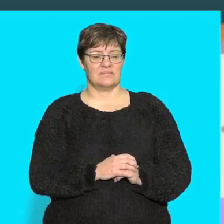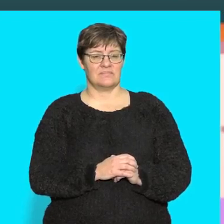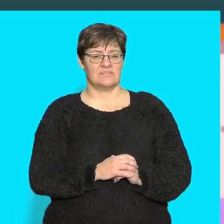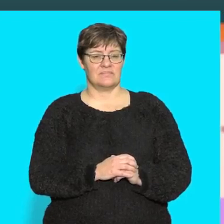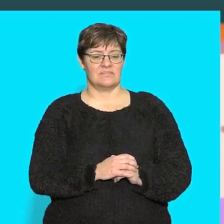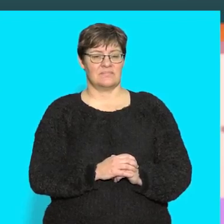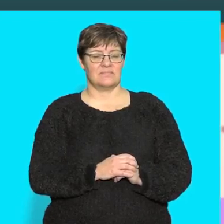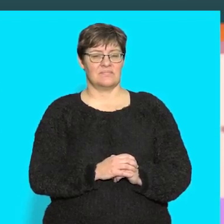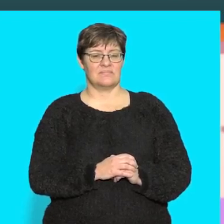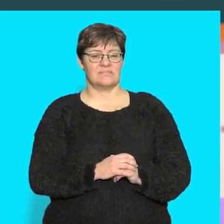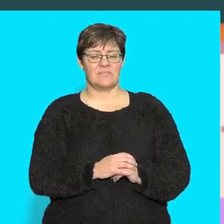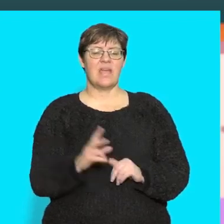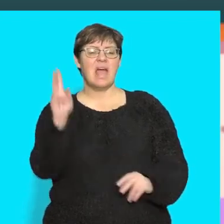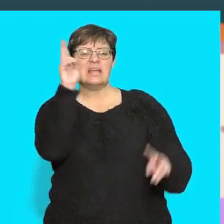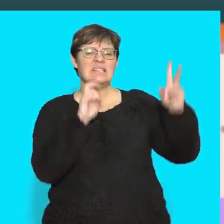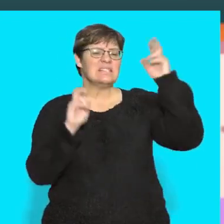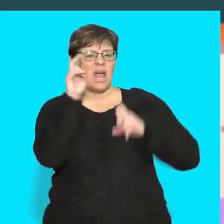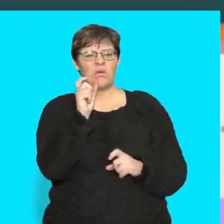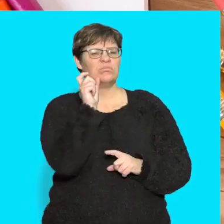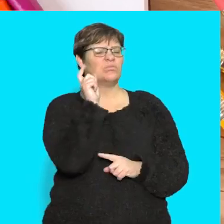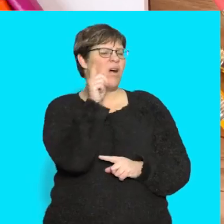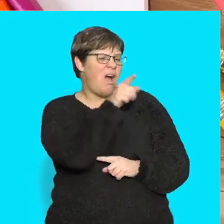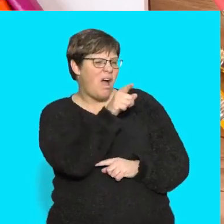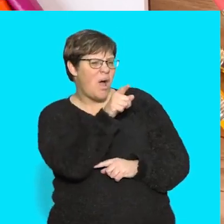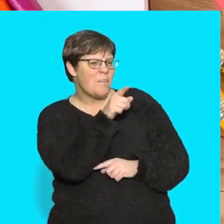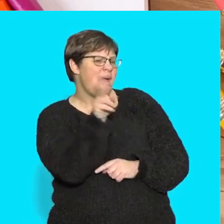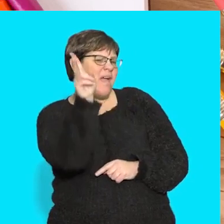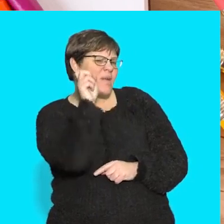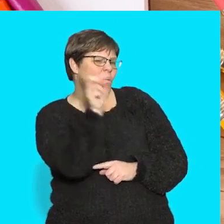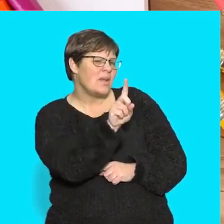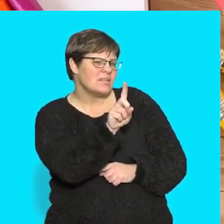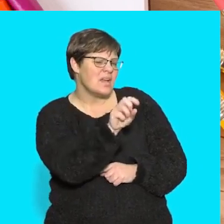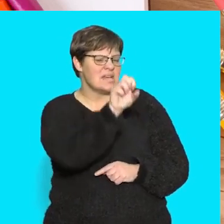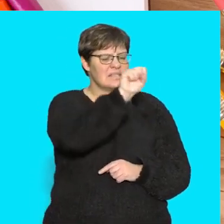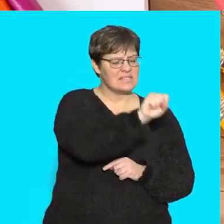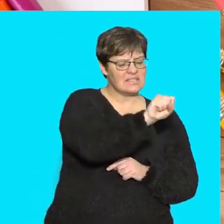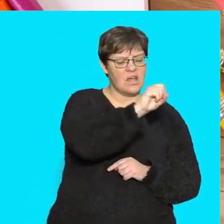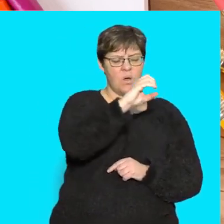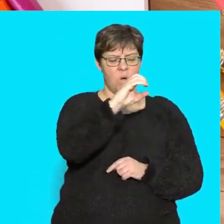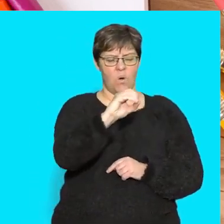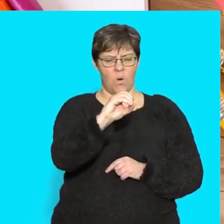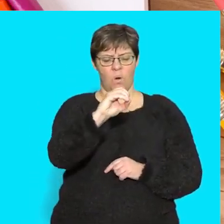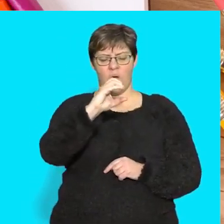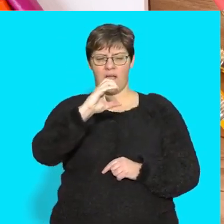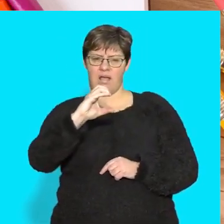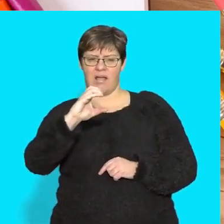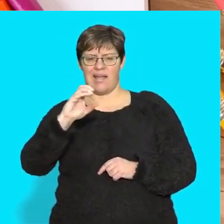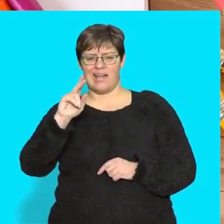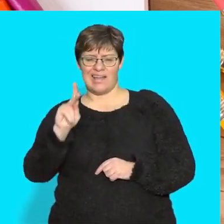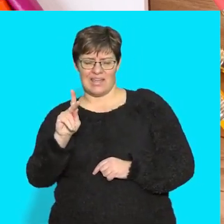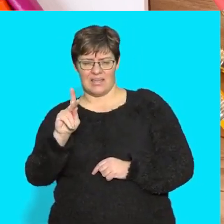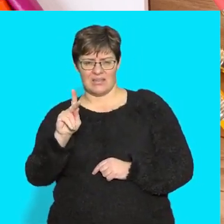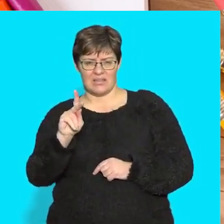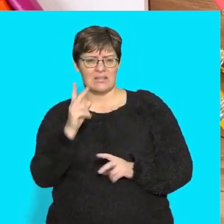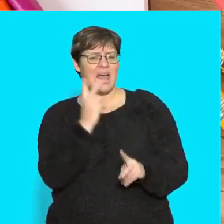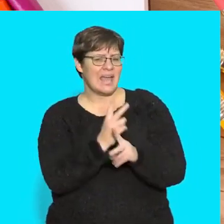What sound do you hear at the beginning of s-U-K? Let me say it again.